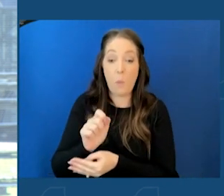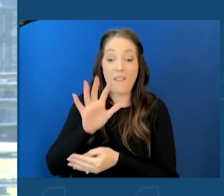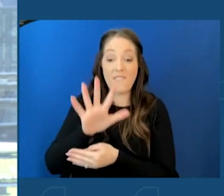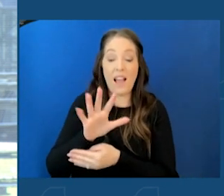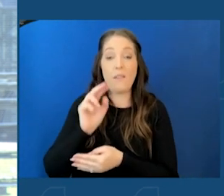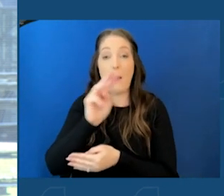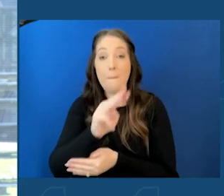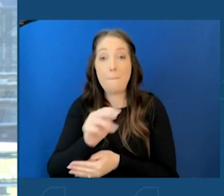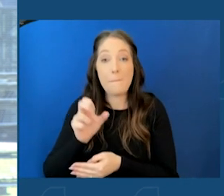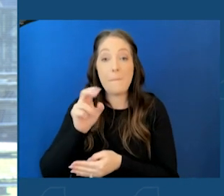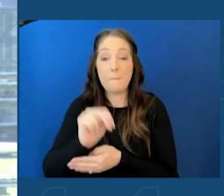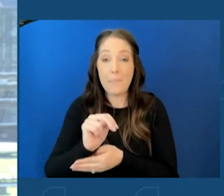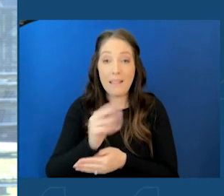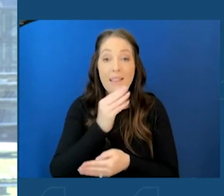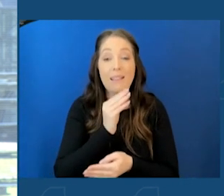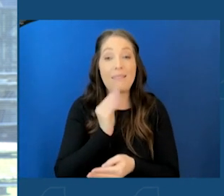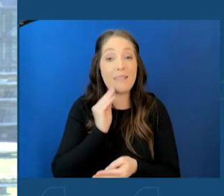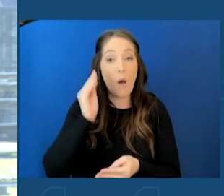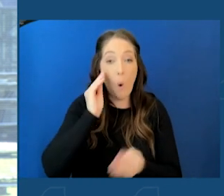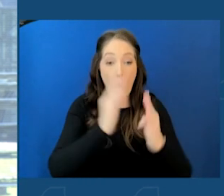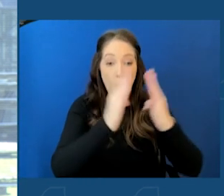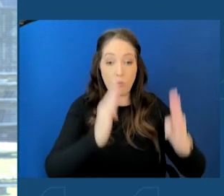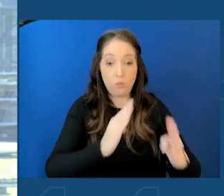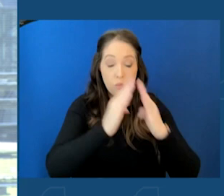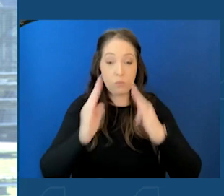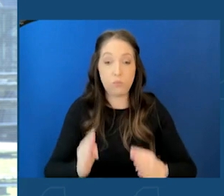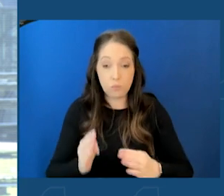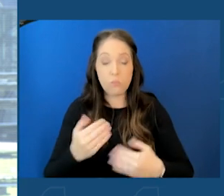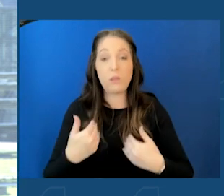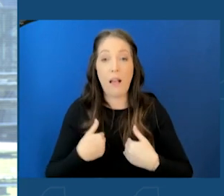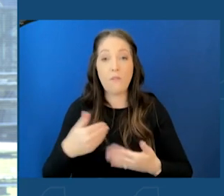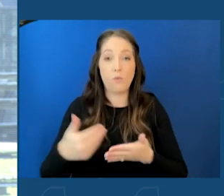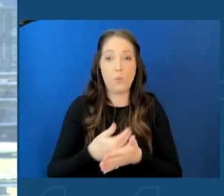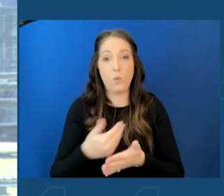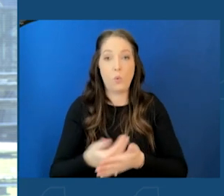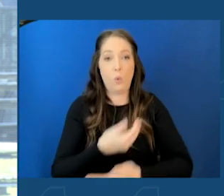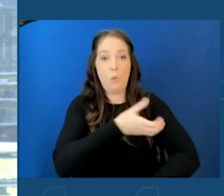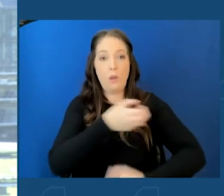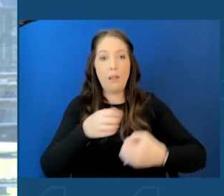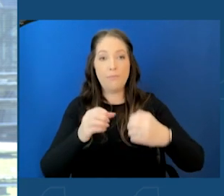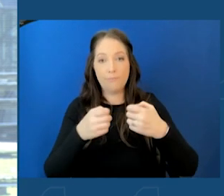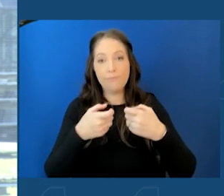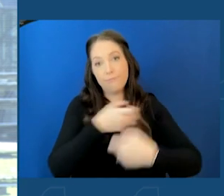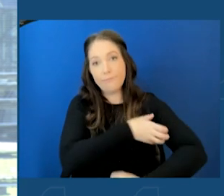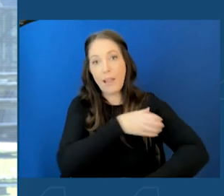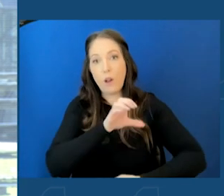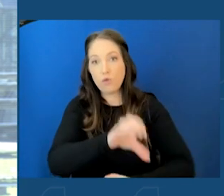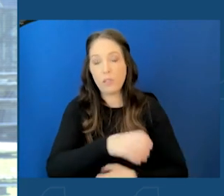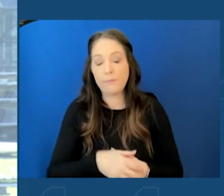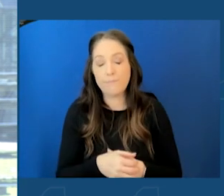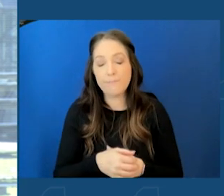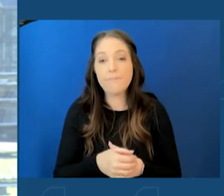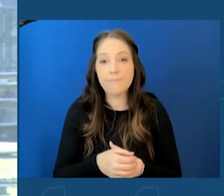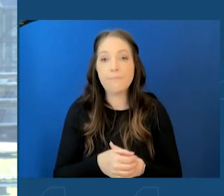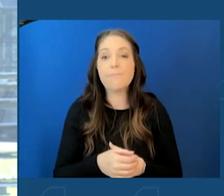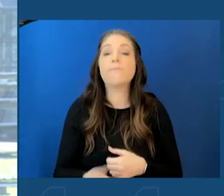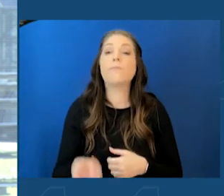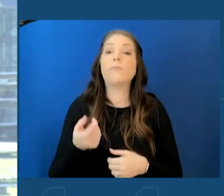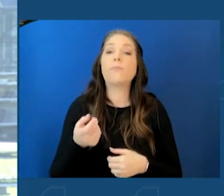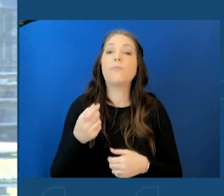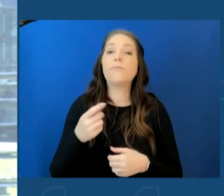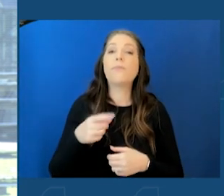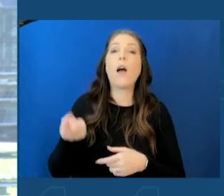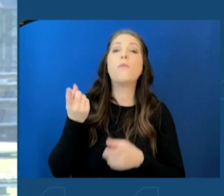households in New York State committed to having this renewable energy source. As we also were here last year, we talked about what's going on out the window.